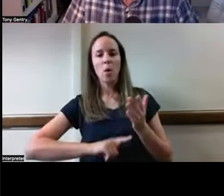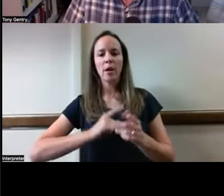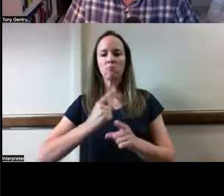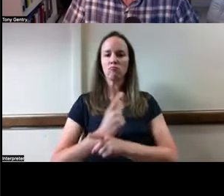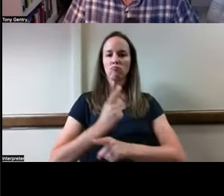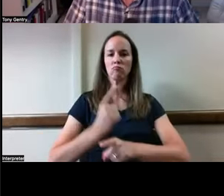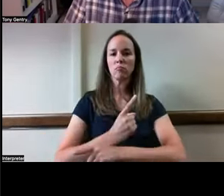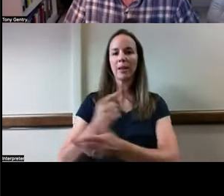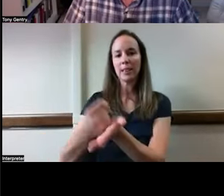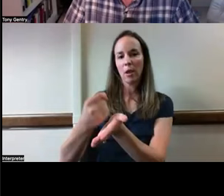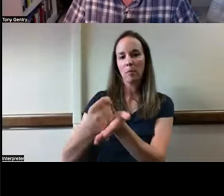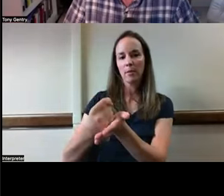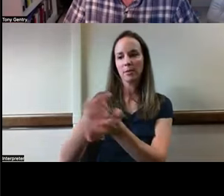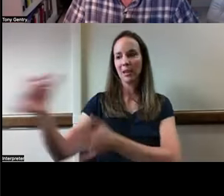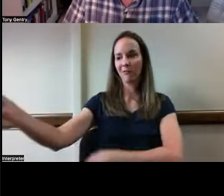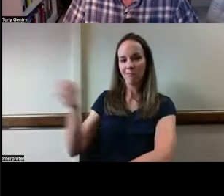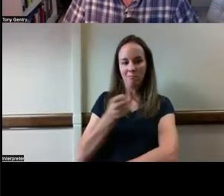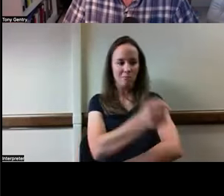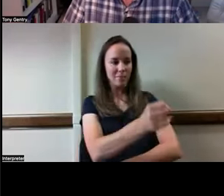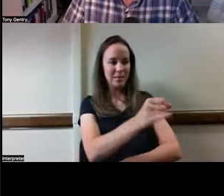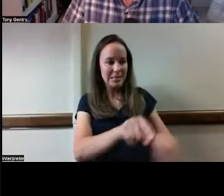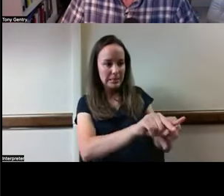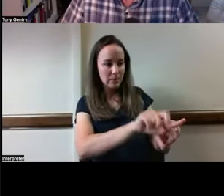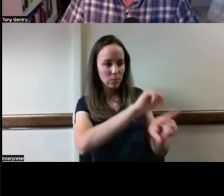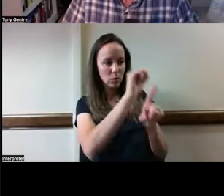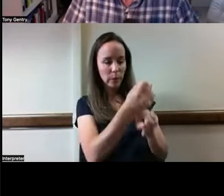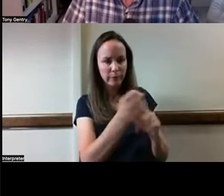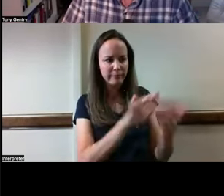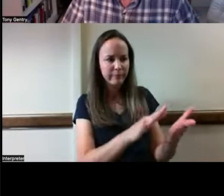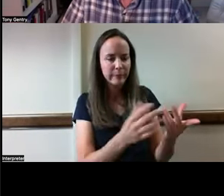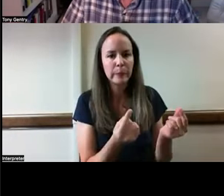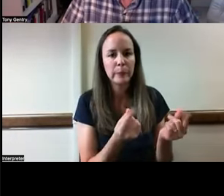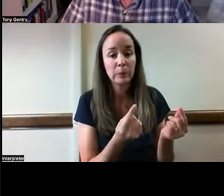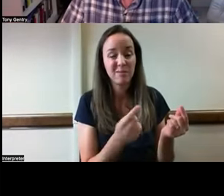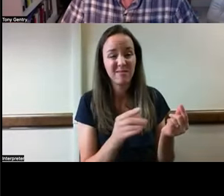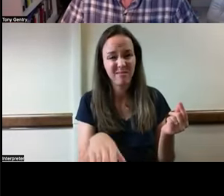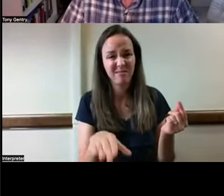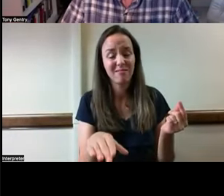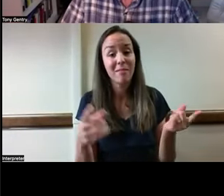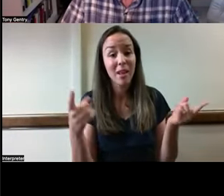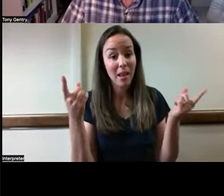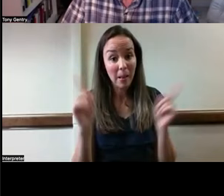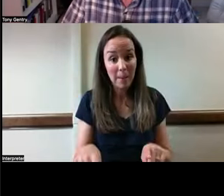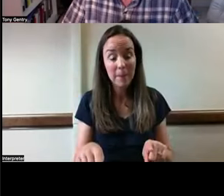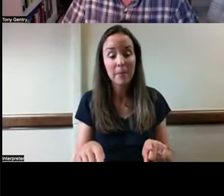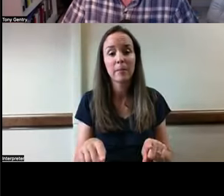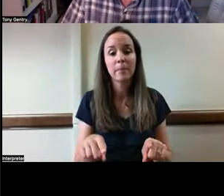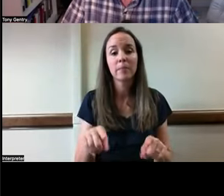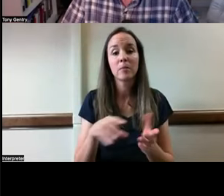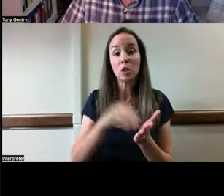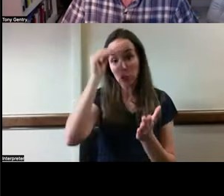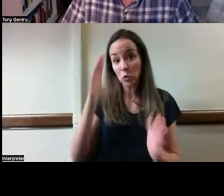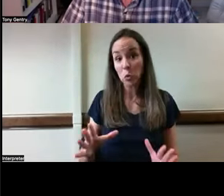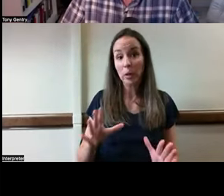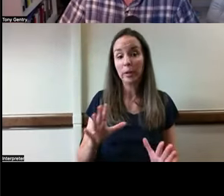in that situation would have done. And as you might imagine it was decided that this person would have stayed